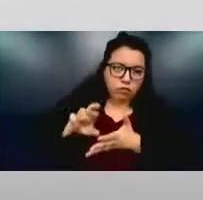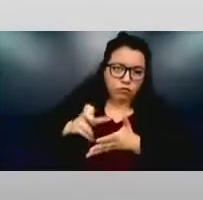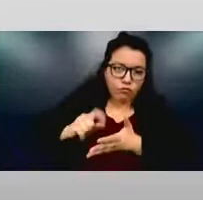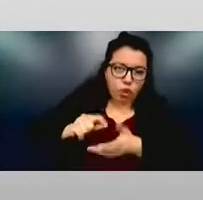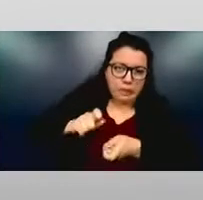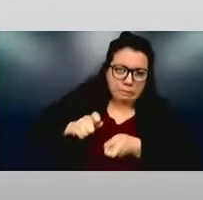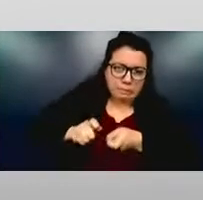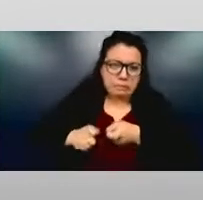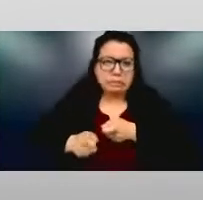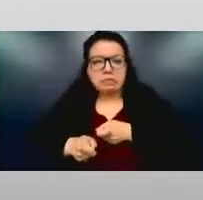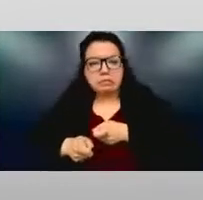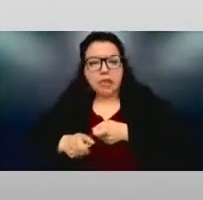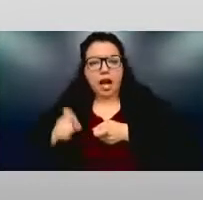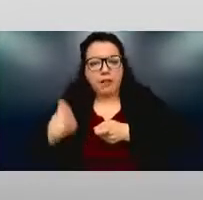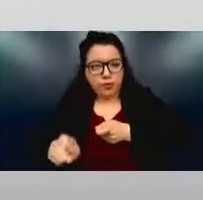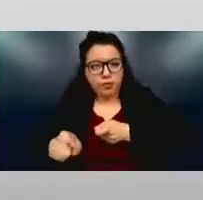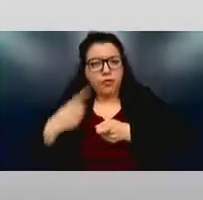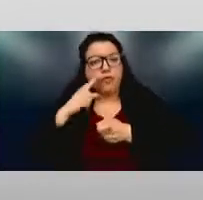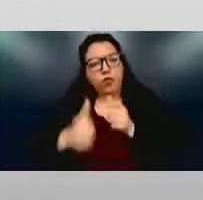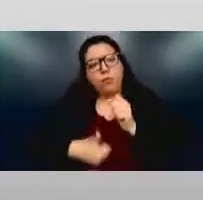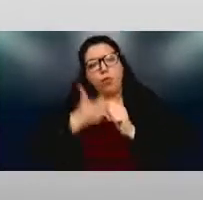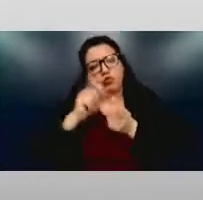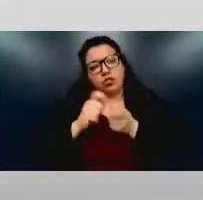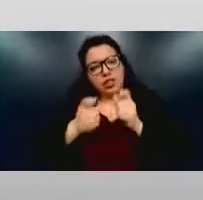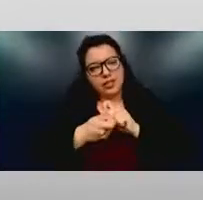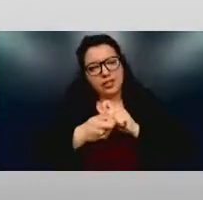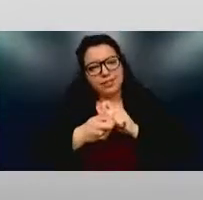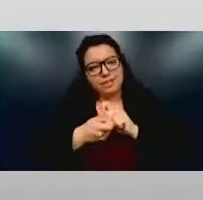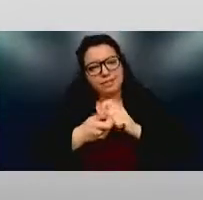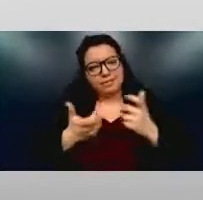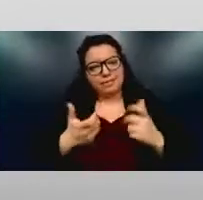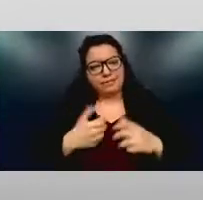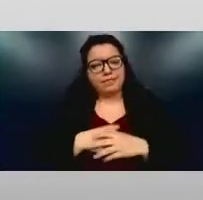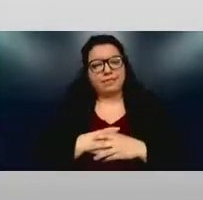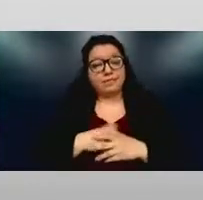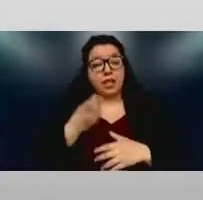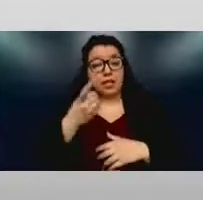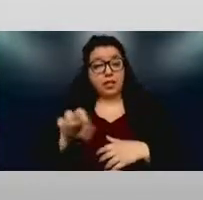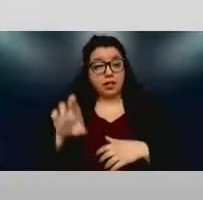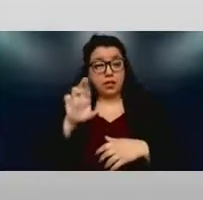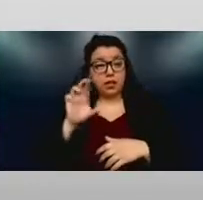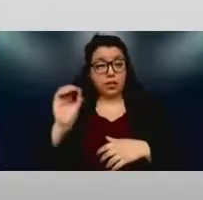the changes that will probably bring up, right? Uh, Dr. O?